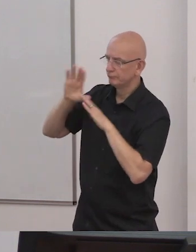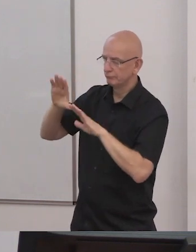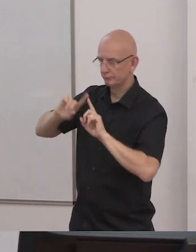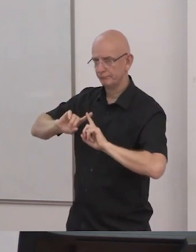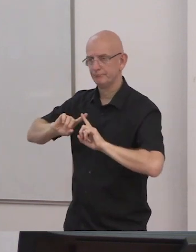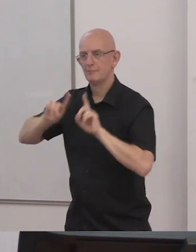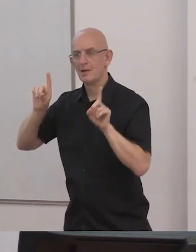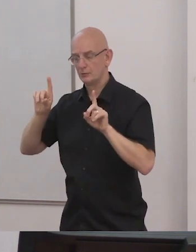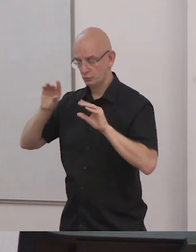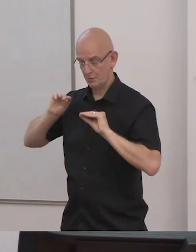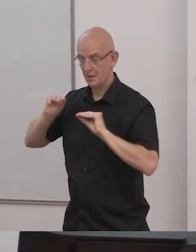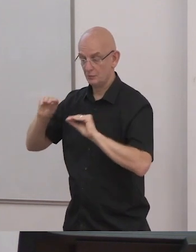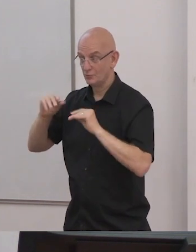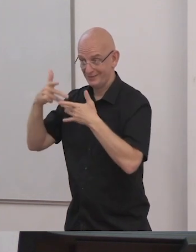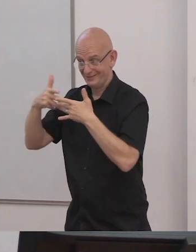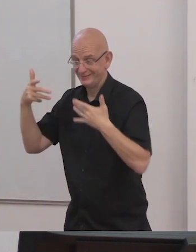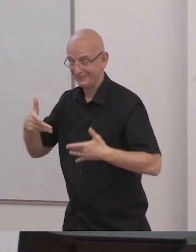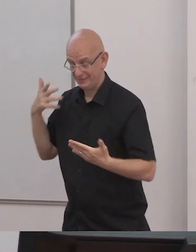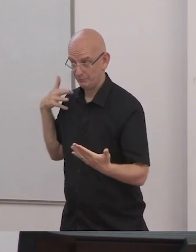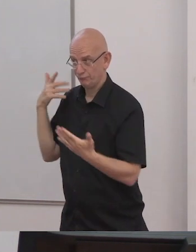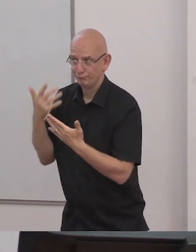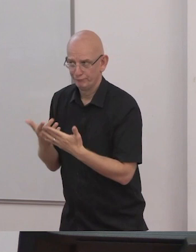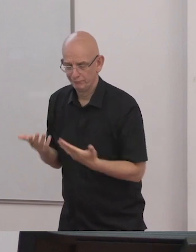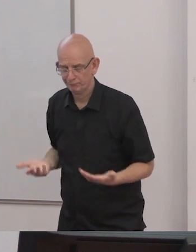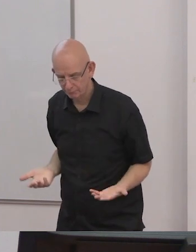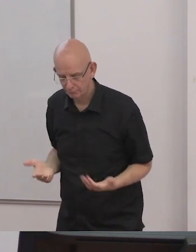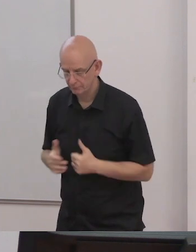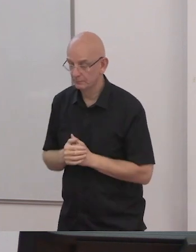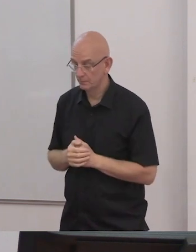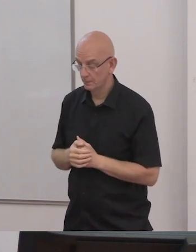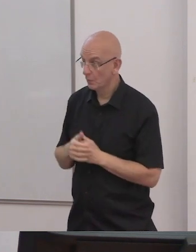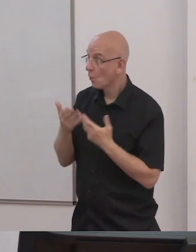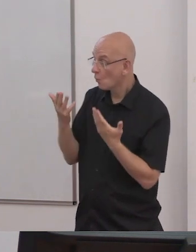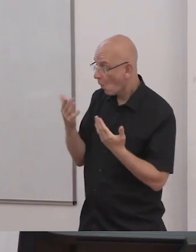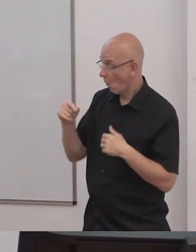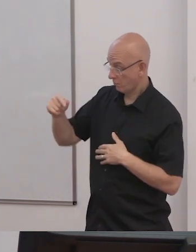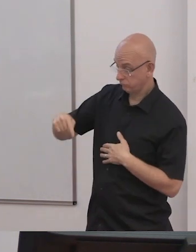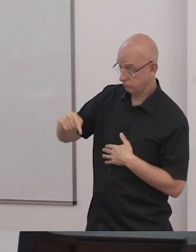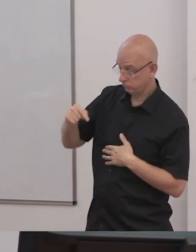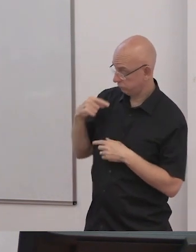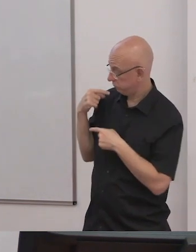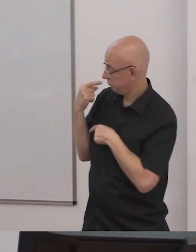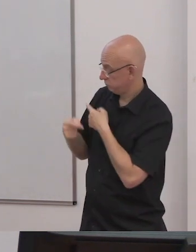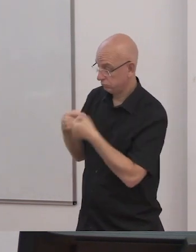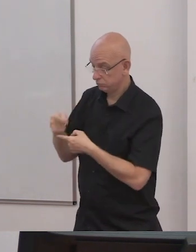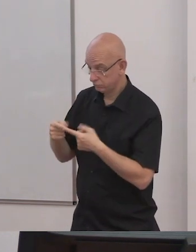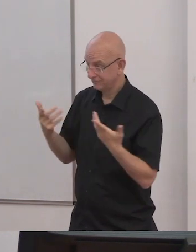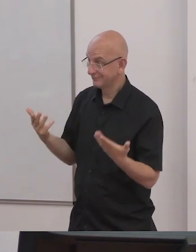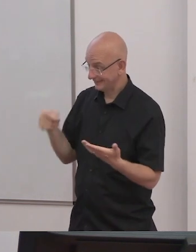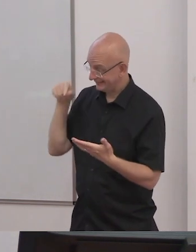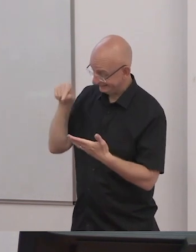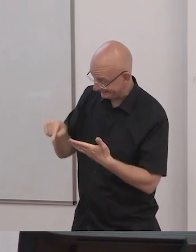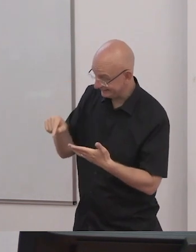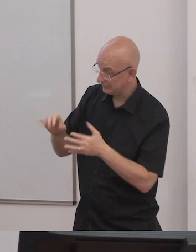Until we can address those vested interests and that value